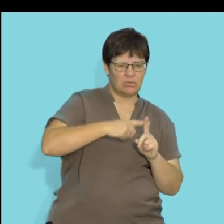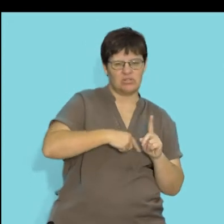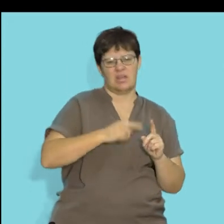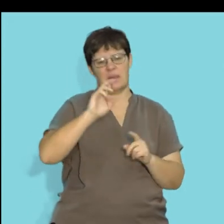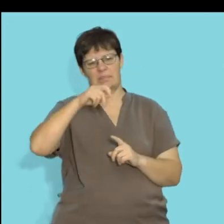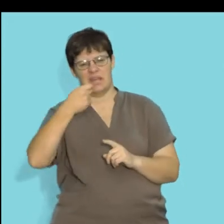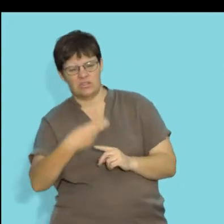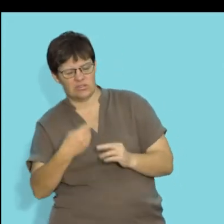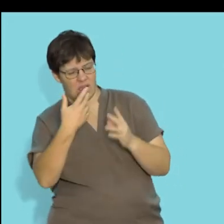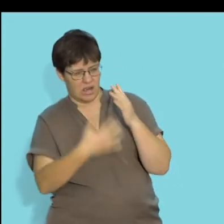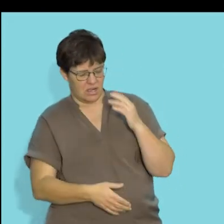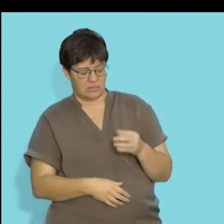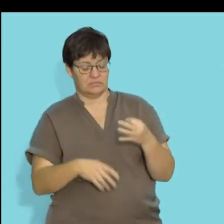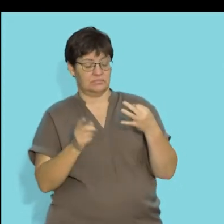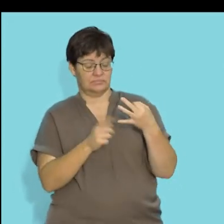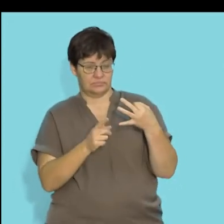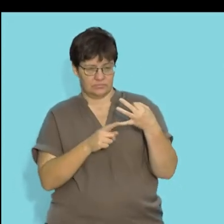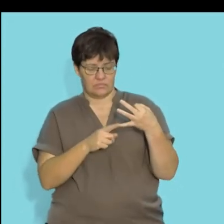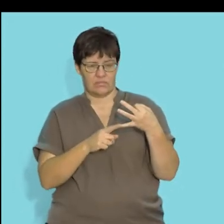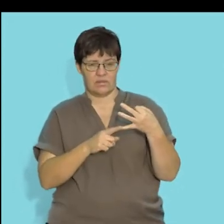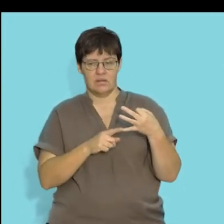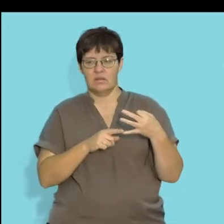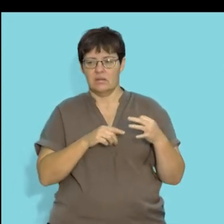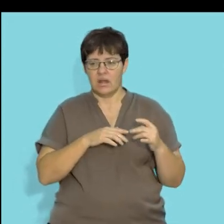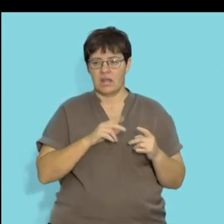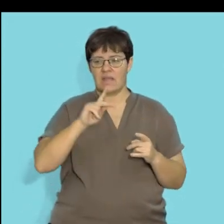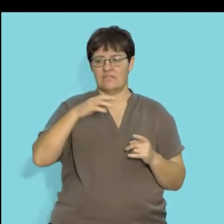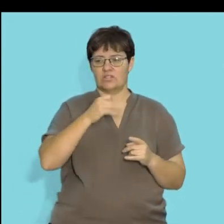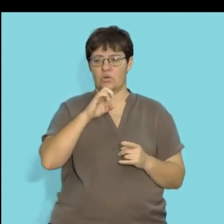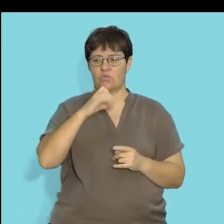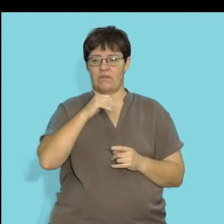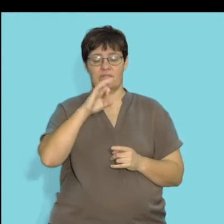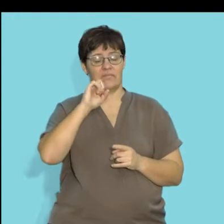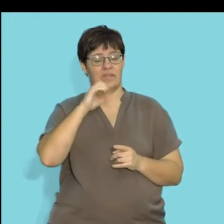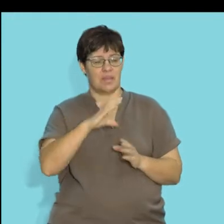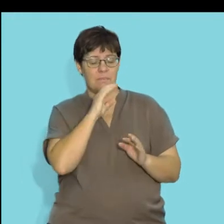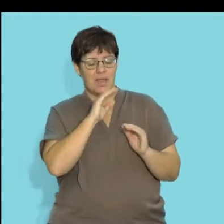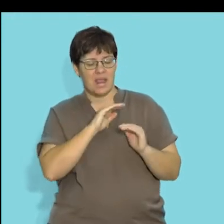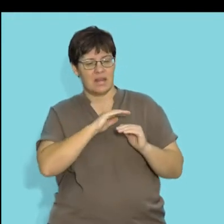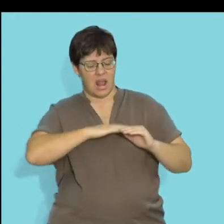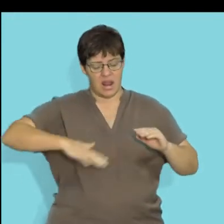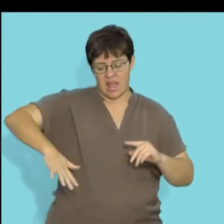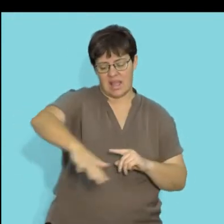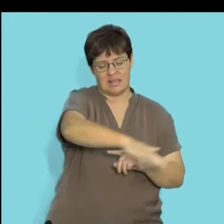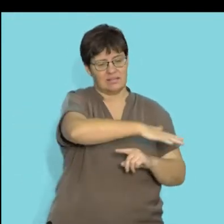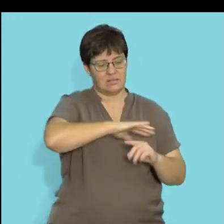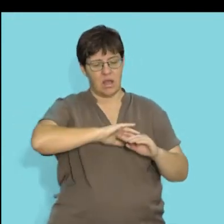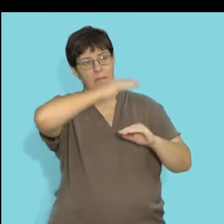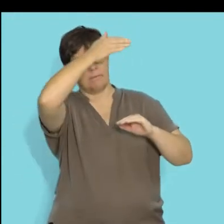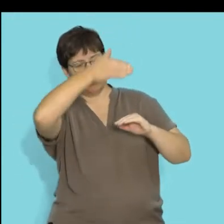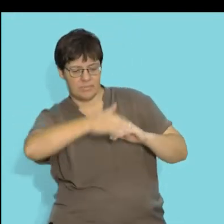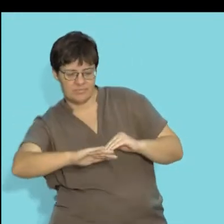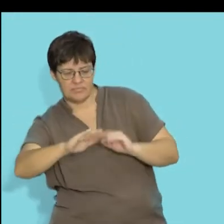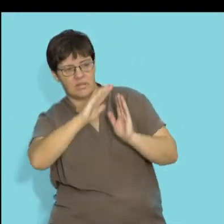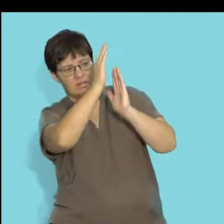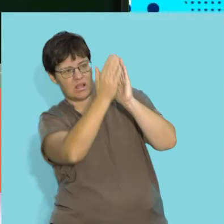such as temperature, pH, as well as we're going to look at the physiographic factors. And the physiographic factors are essentially the